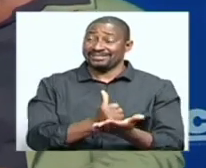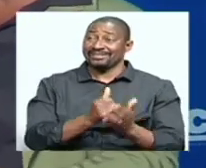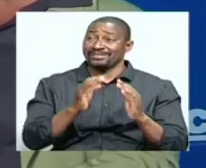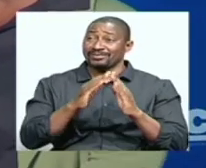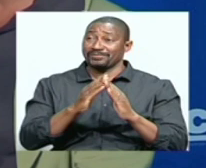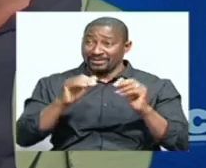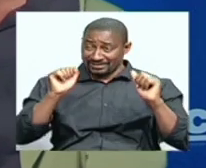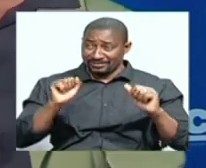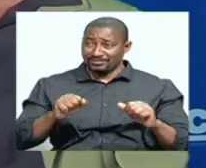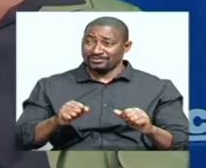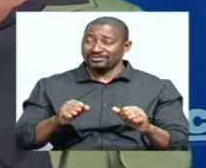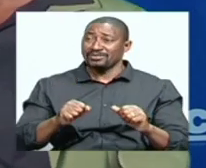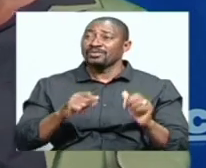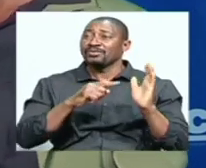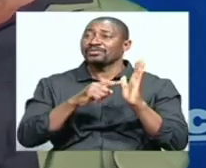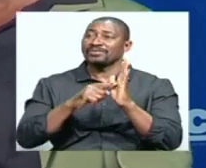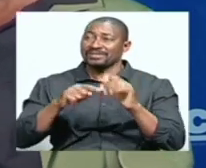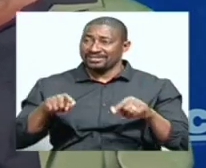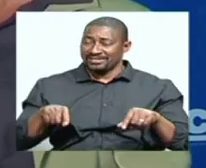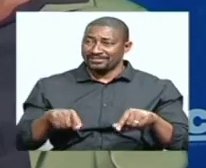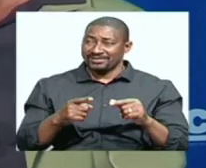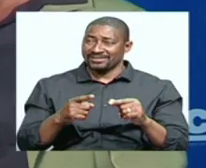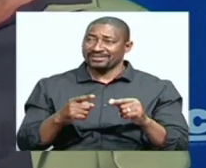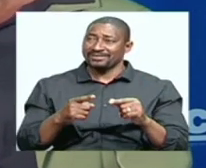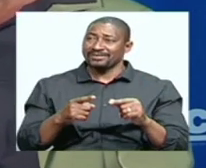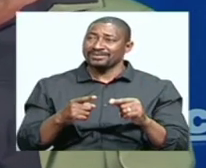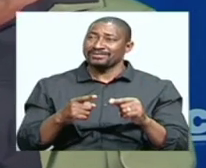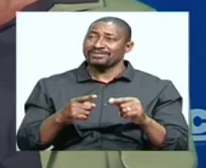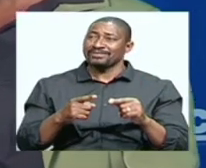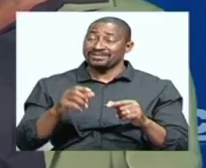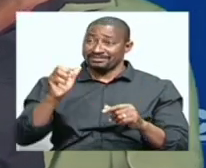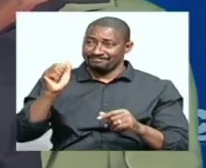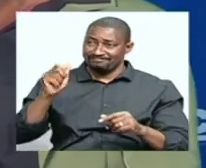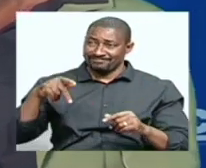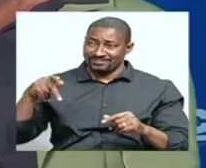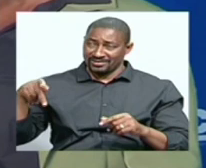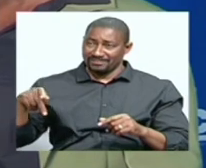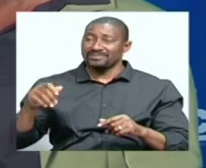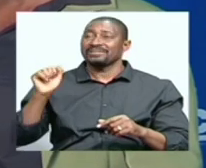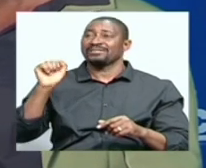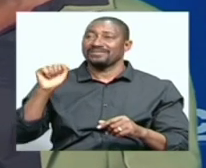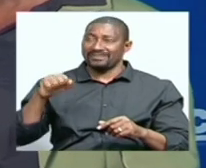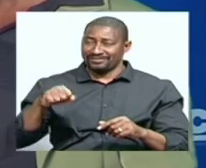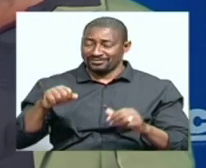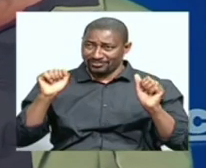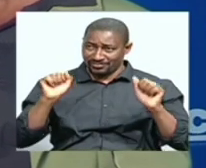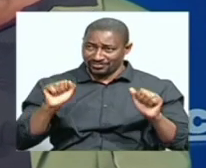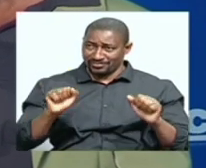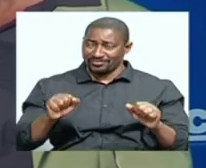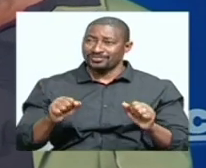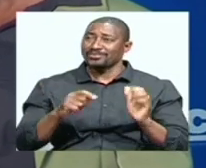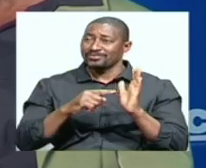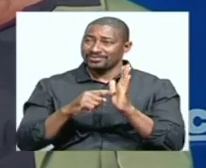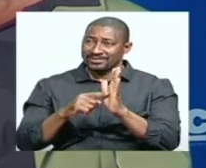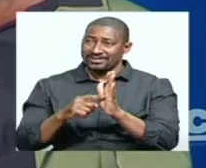that possible? Yes, it is possible. Because on the landing page of the NBC, there's opportunity for businesses to actually to place their ads